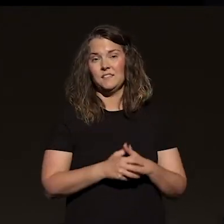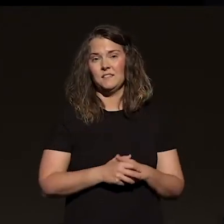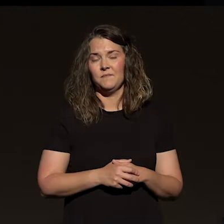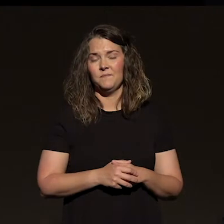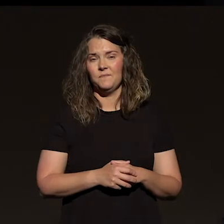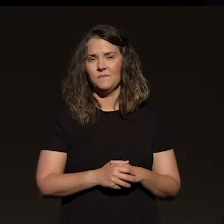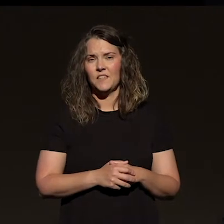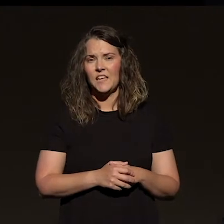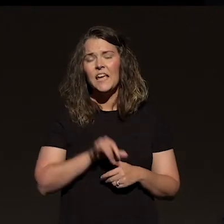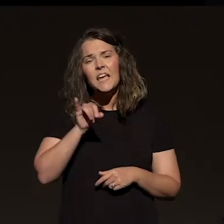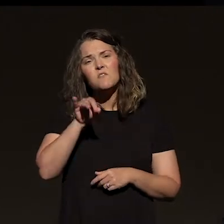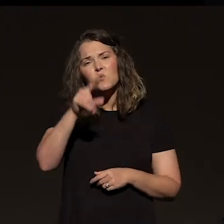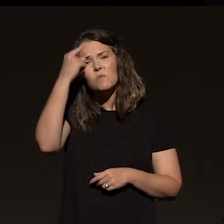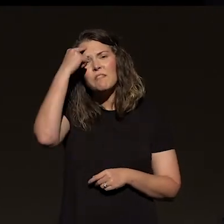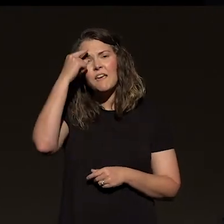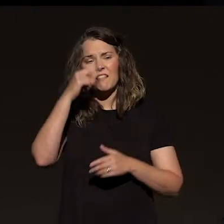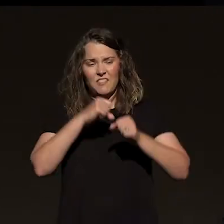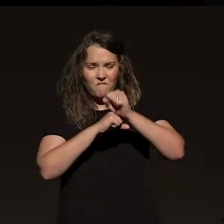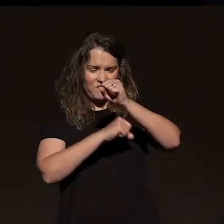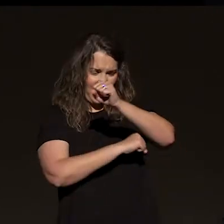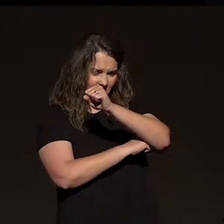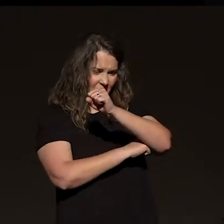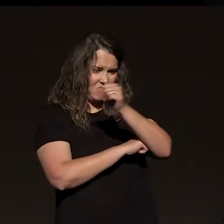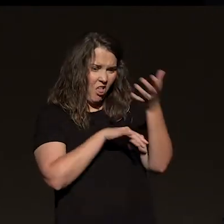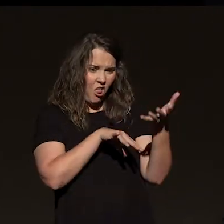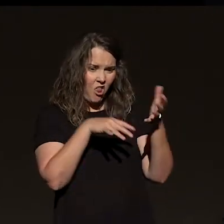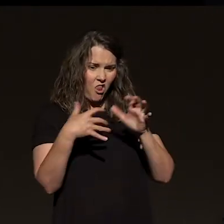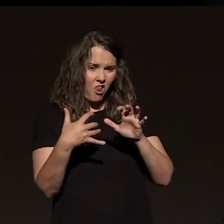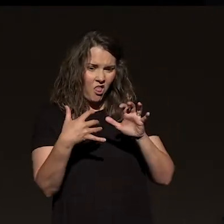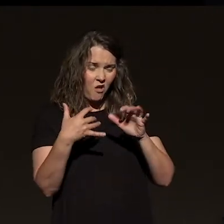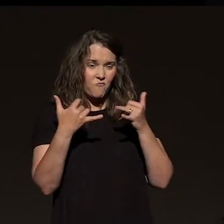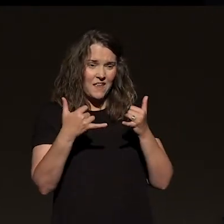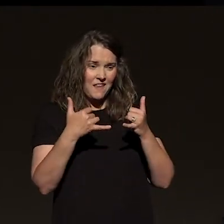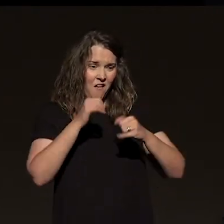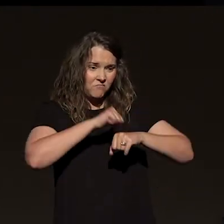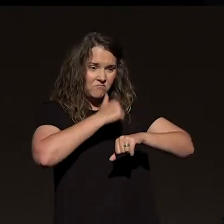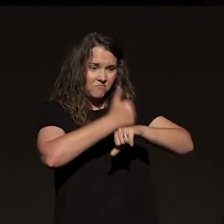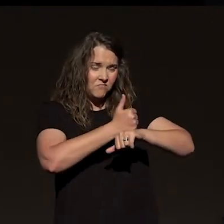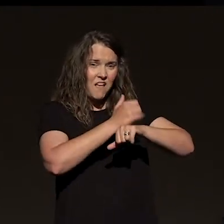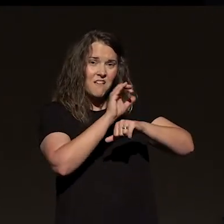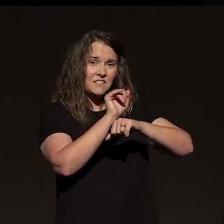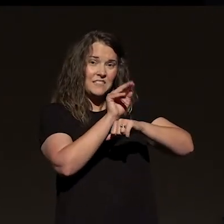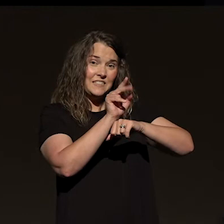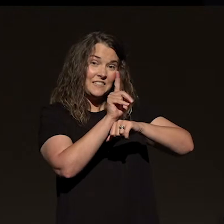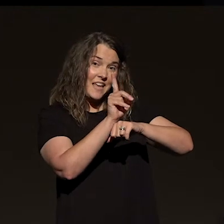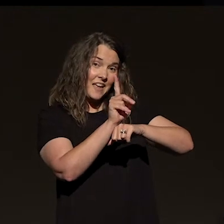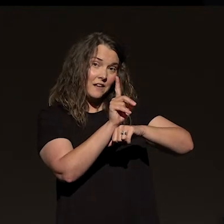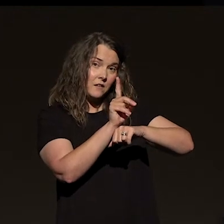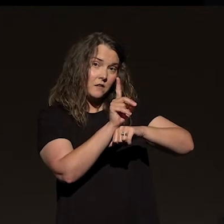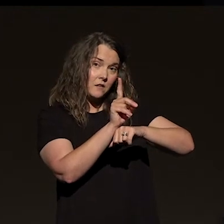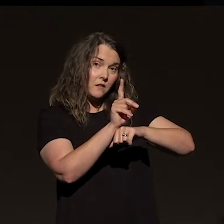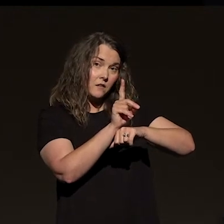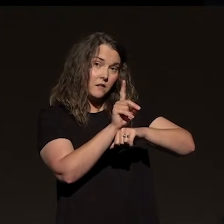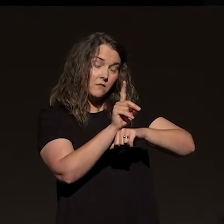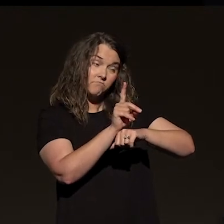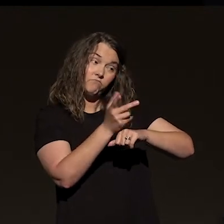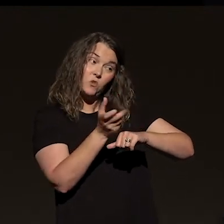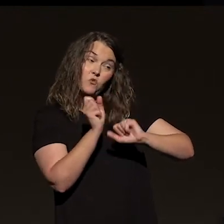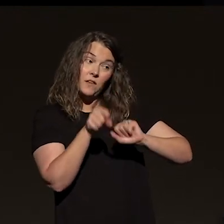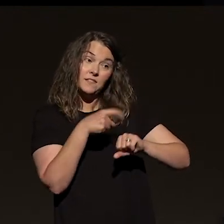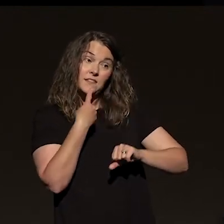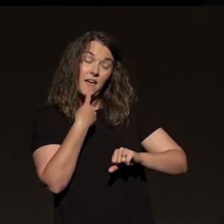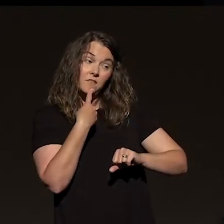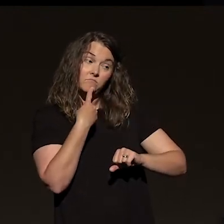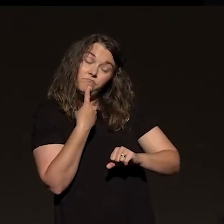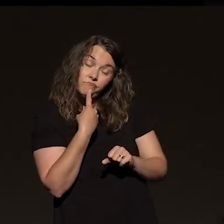the foundation of my life is messed up. I'm on the sand right now. You can do one of two things. You can either say, hate it, but I'm going to keep doing what I'm doing,